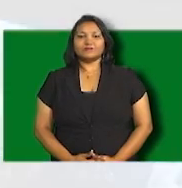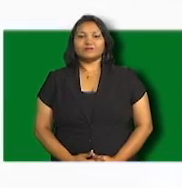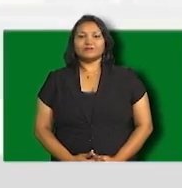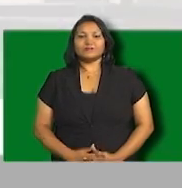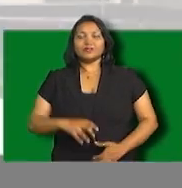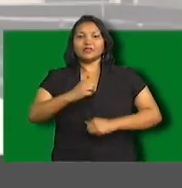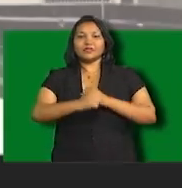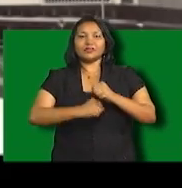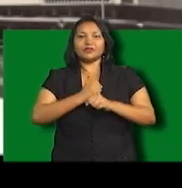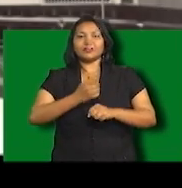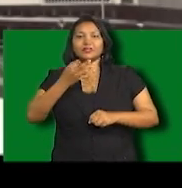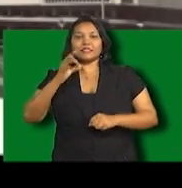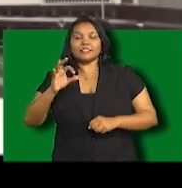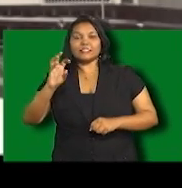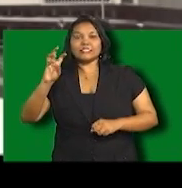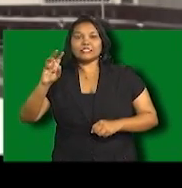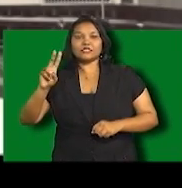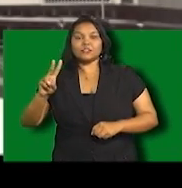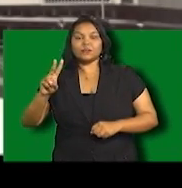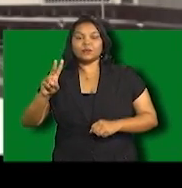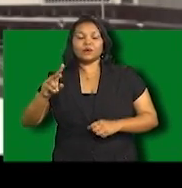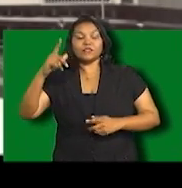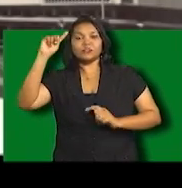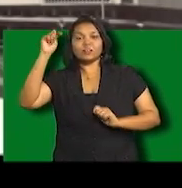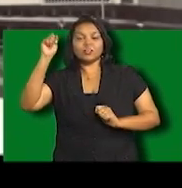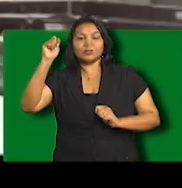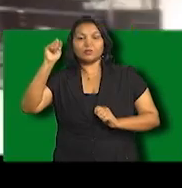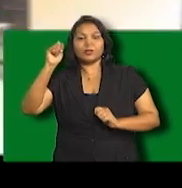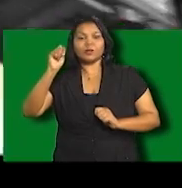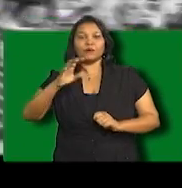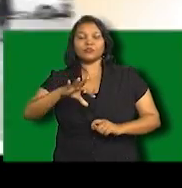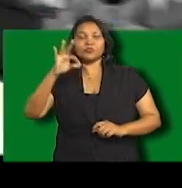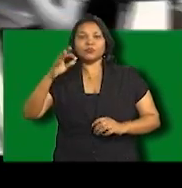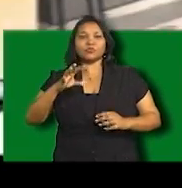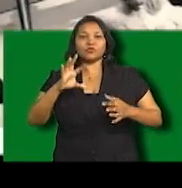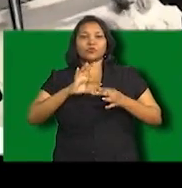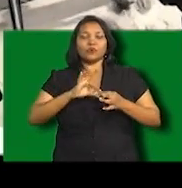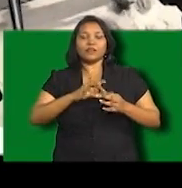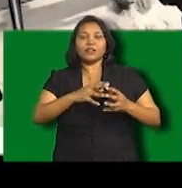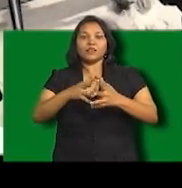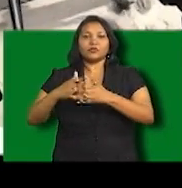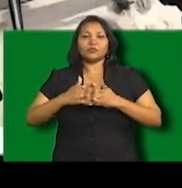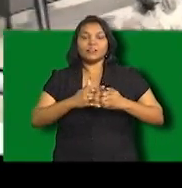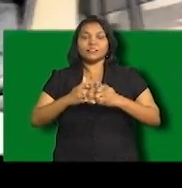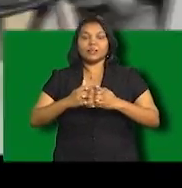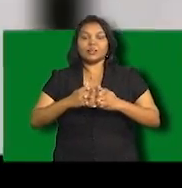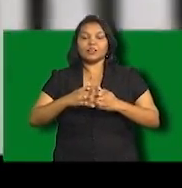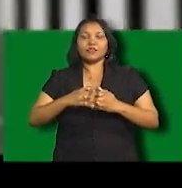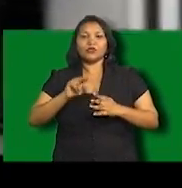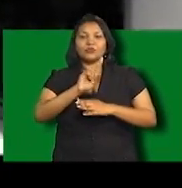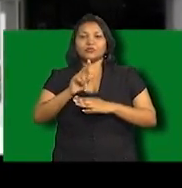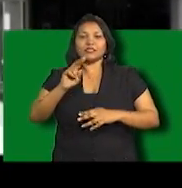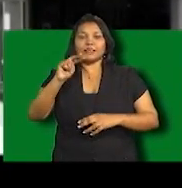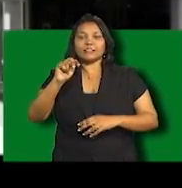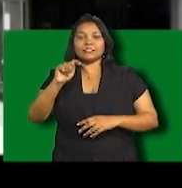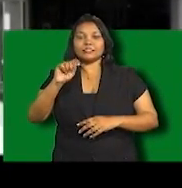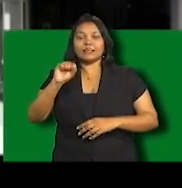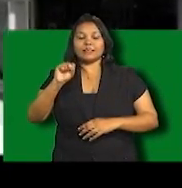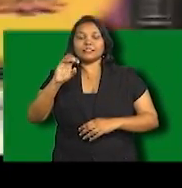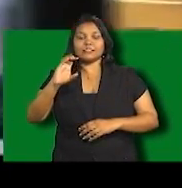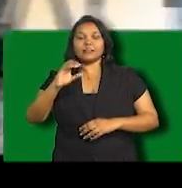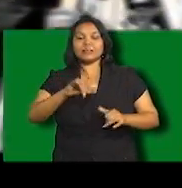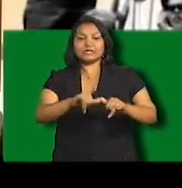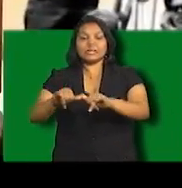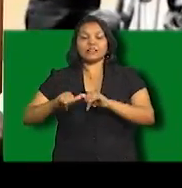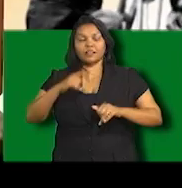The year is 1962 and Trinidad and Tobago chose to join North America and adopt the NTSC standard